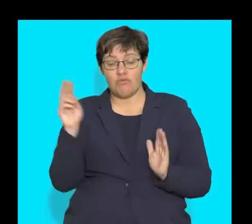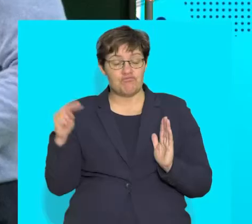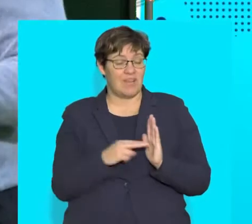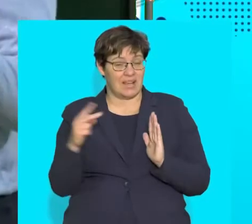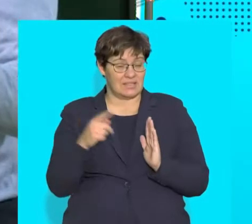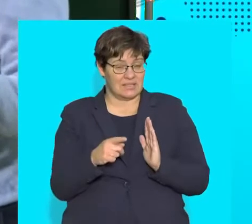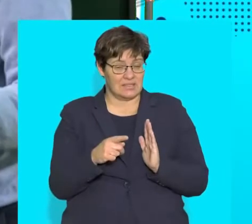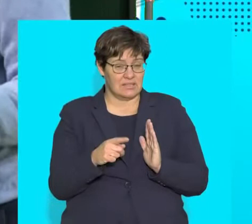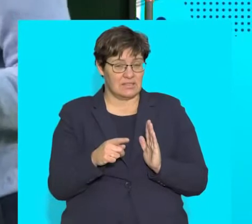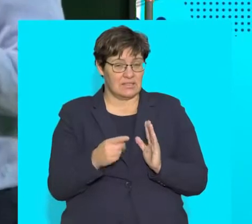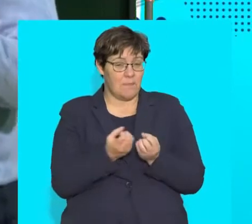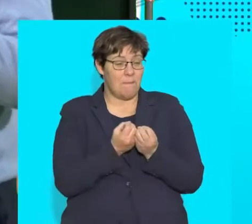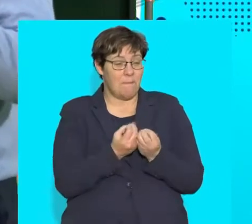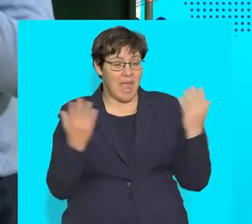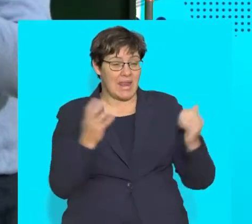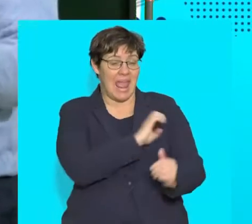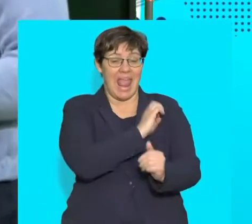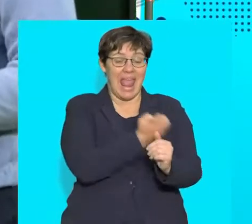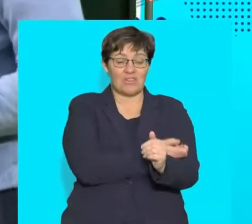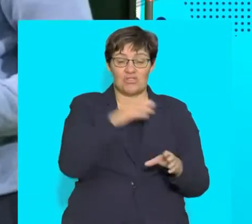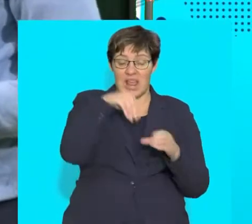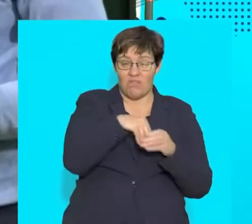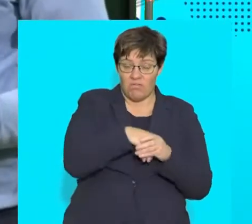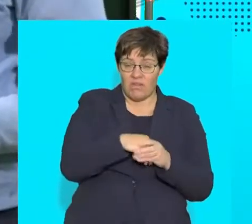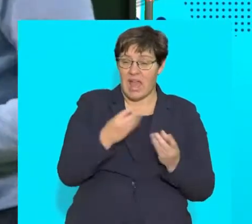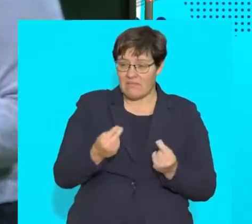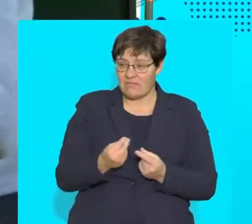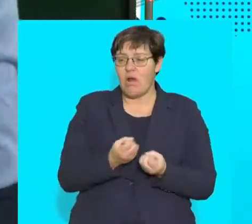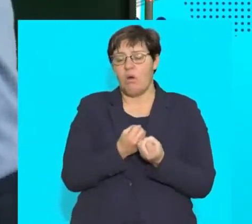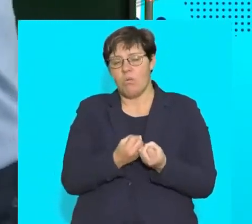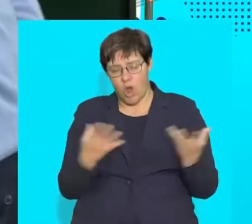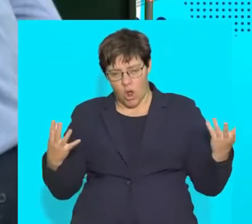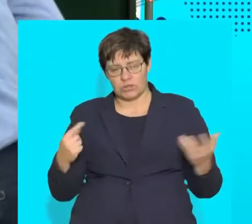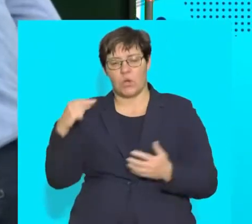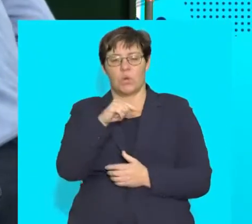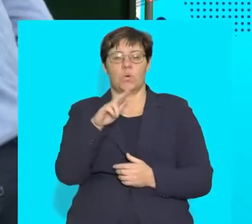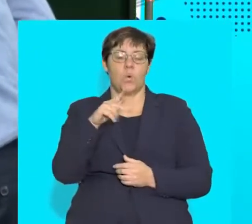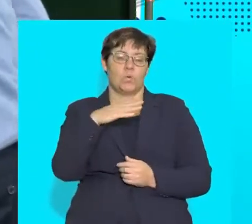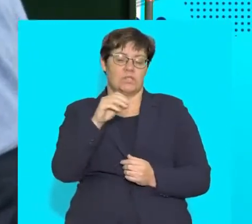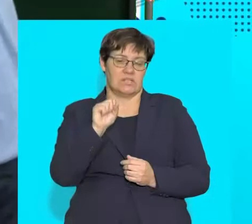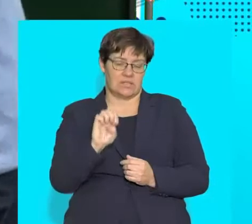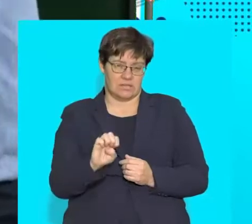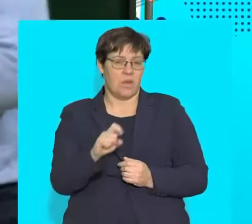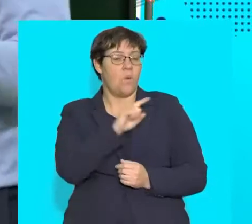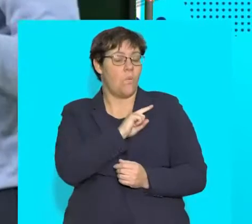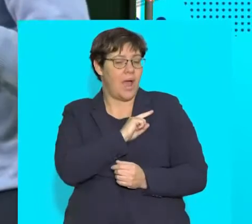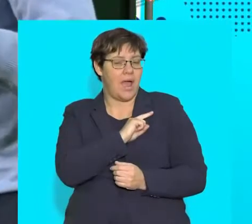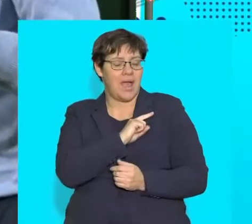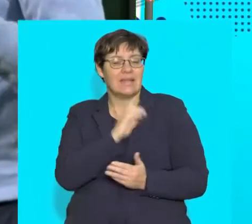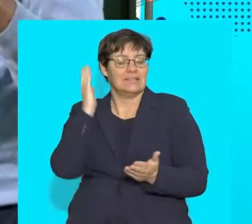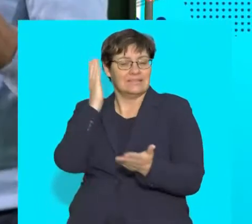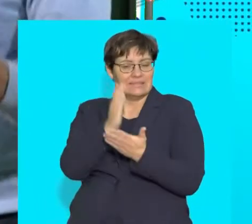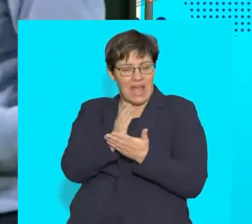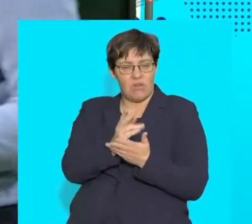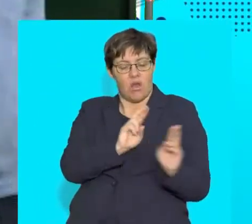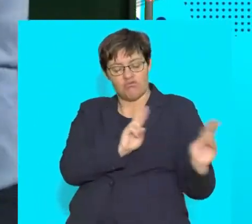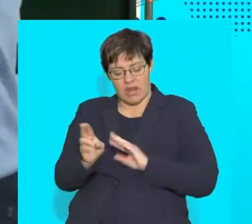And if you reflect on what many energy drinks contain, they contain large amounts of glucose. And that is so that